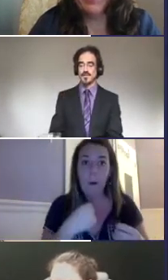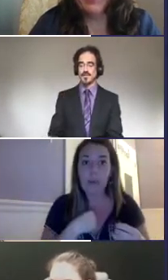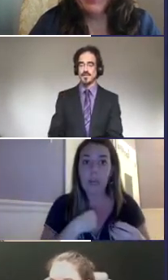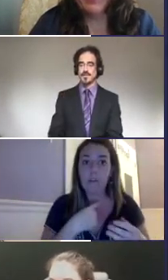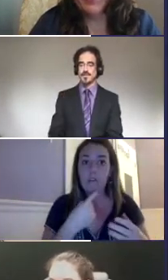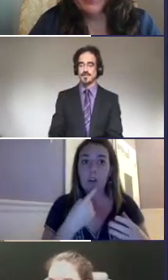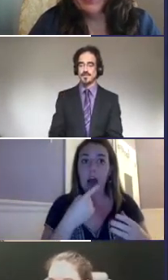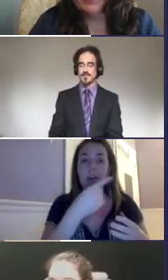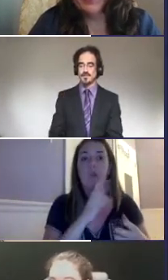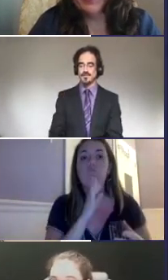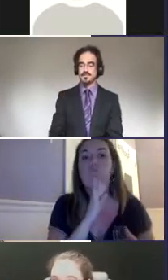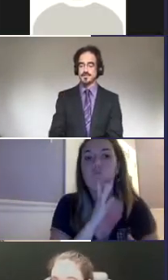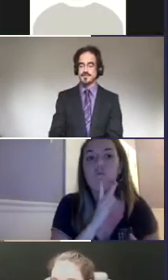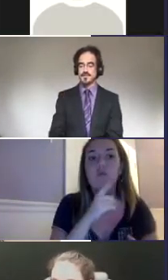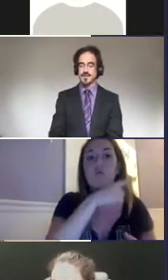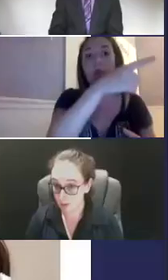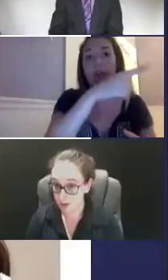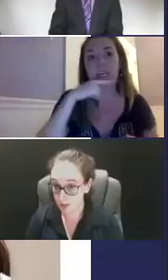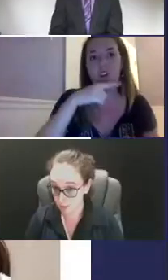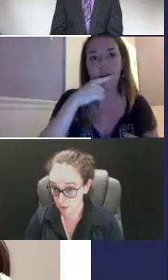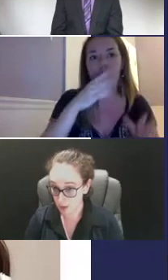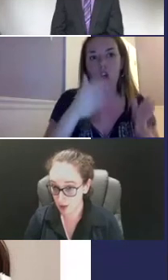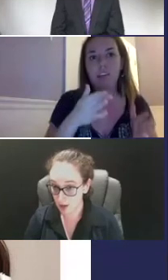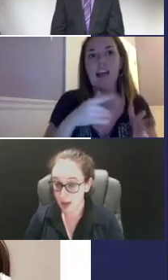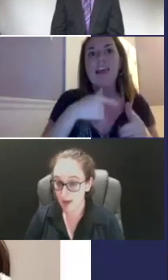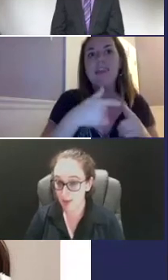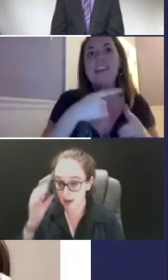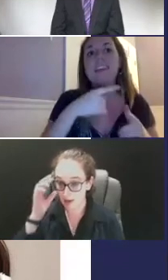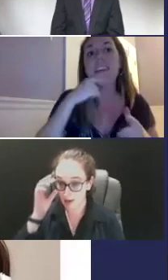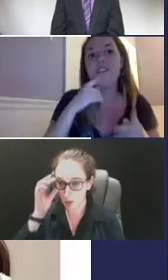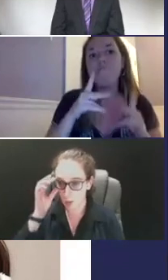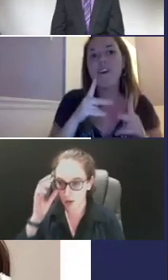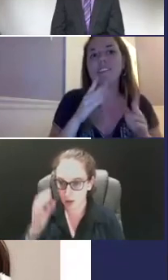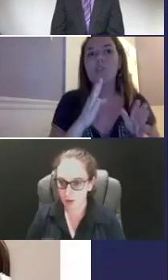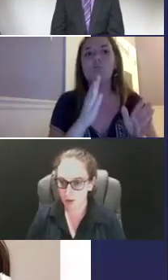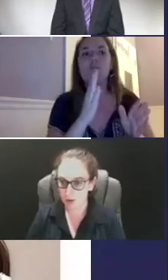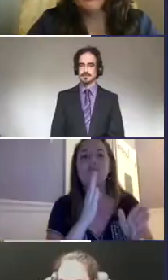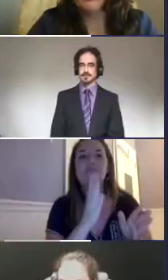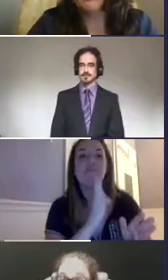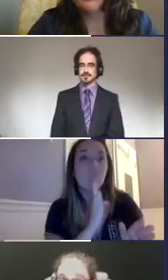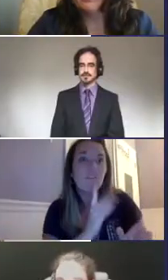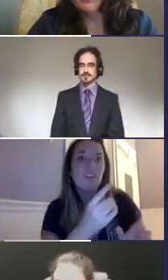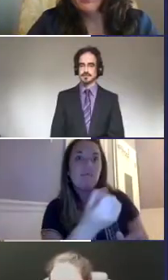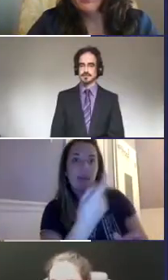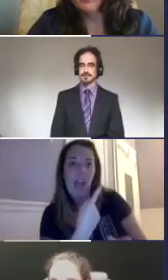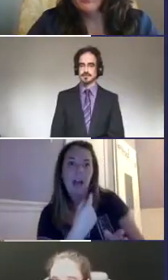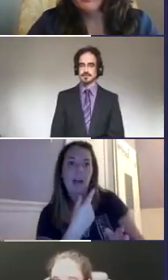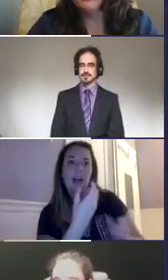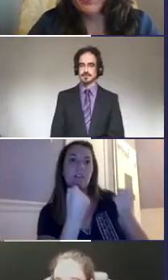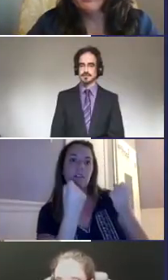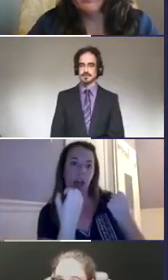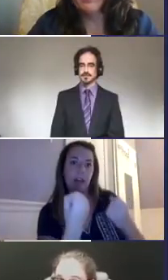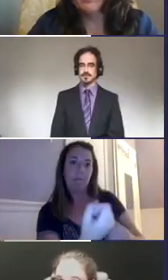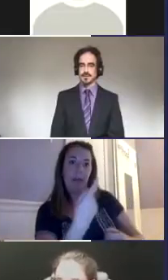people in general. If there's an interpreter will pop up and they'll sign for me and then they will speak for me and then